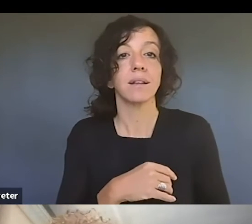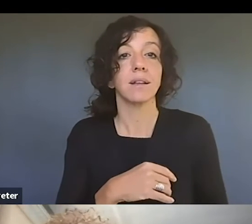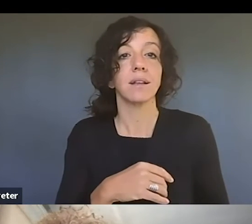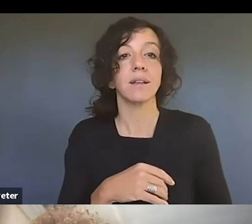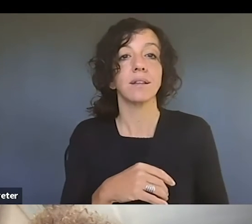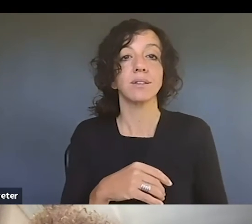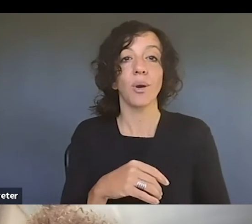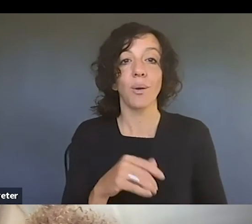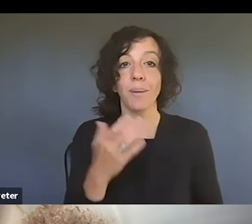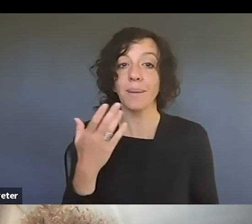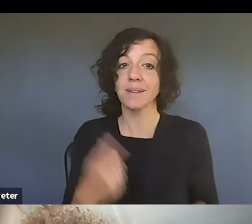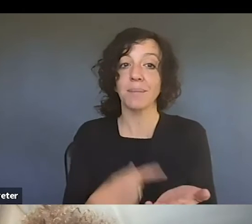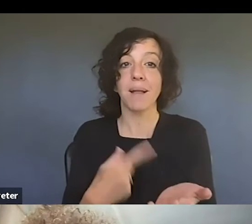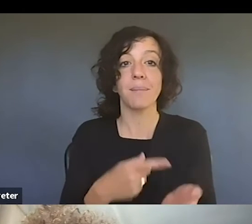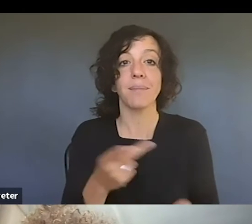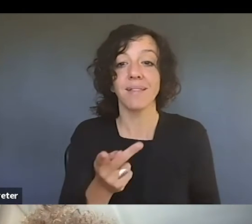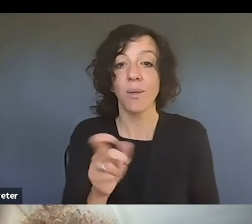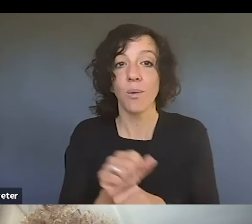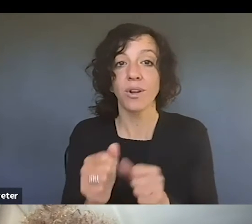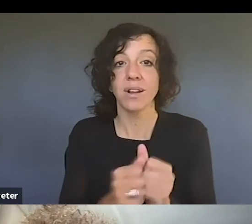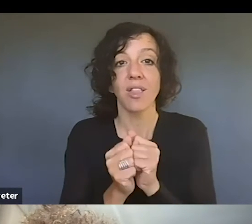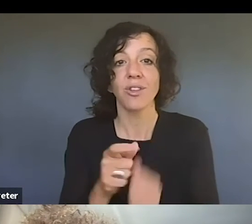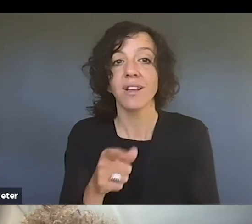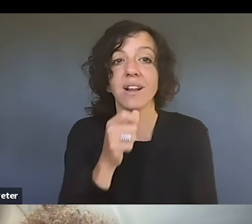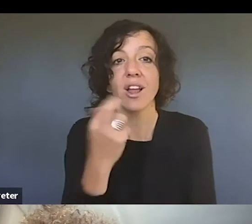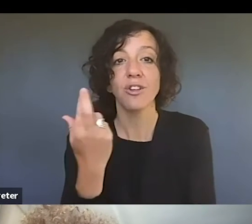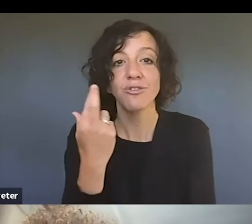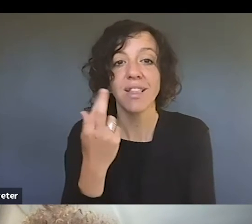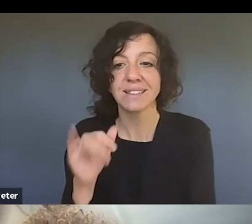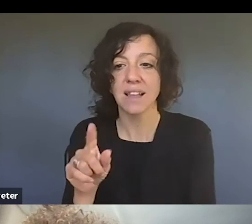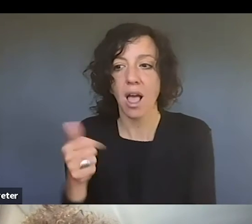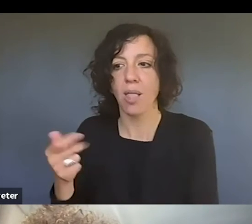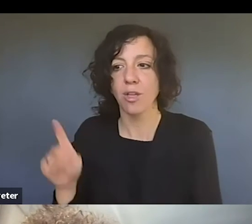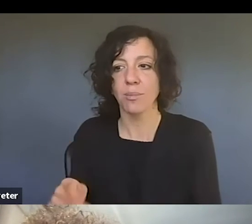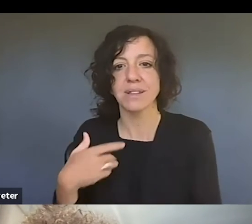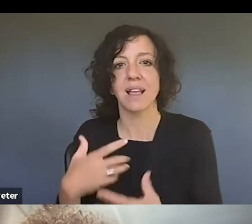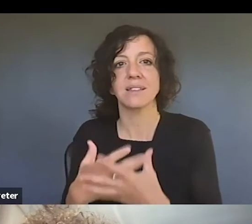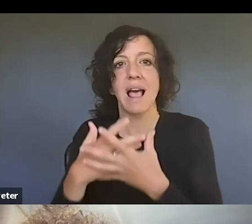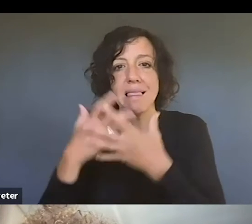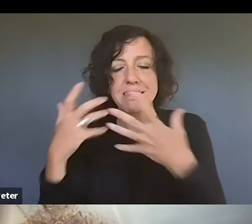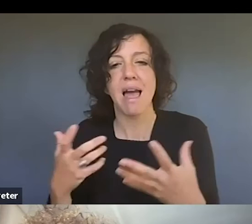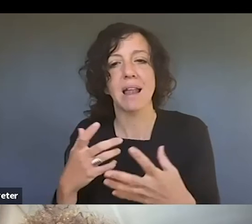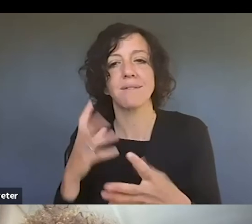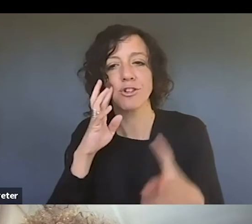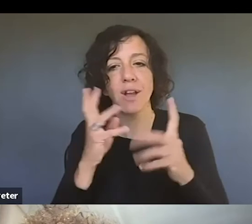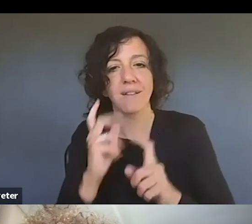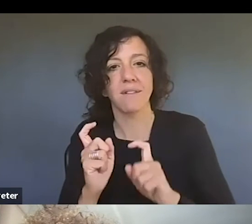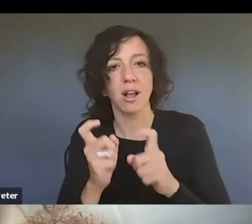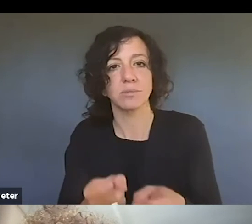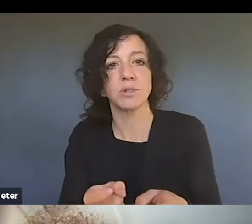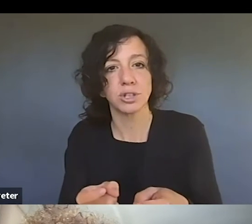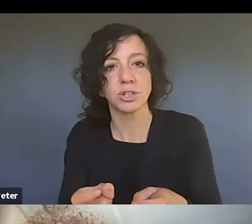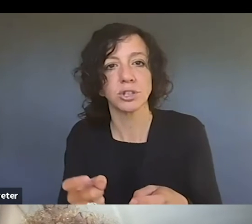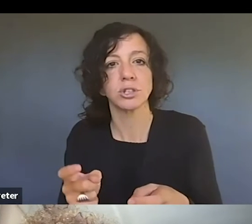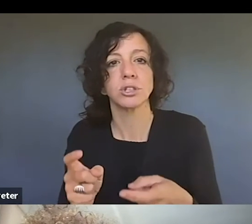together and they don't realize that this person has had a sufficient amount of creative, um, contribution to this work to arrive to the level of